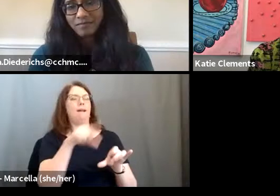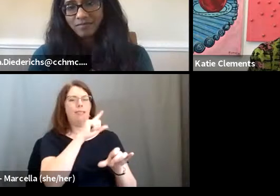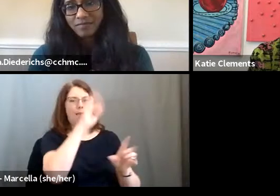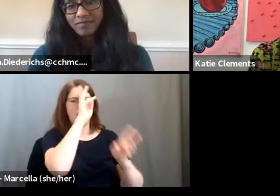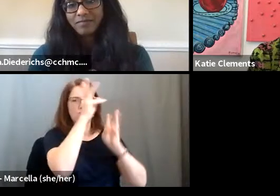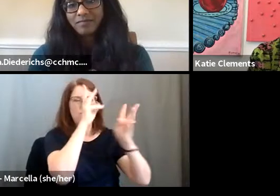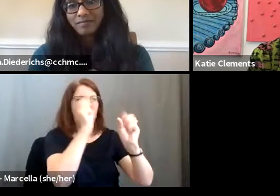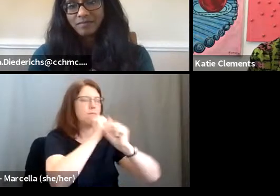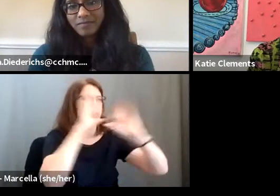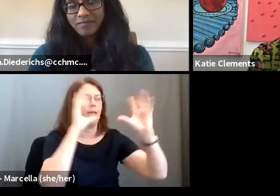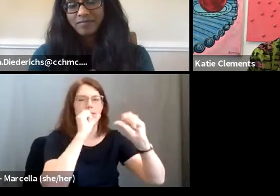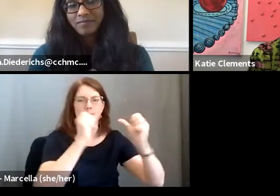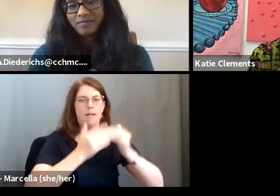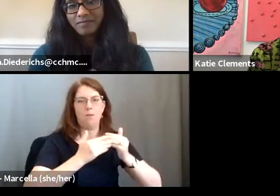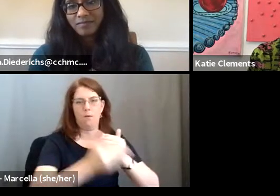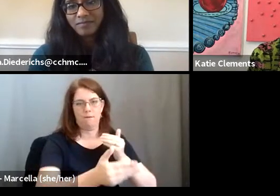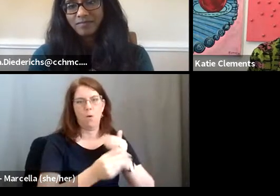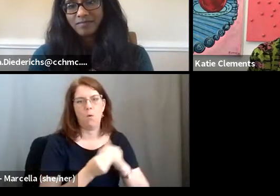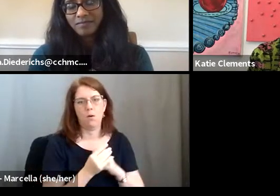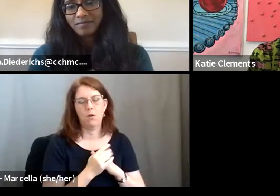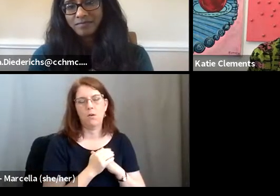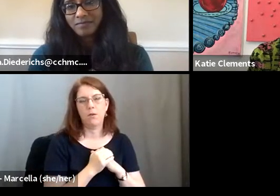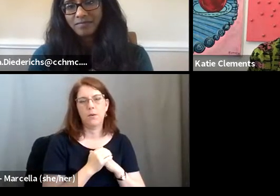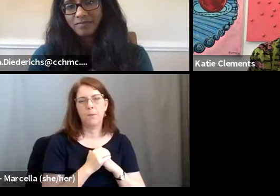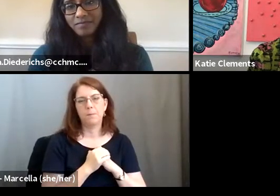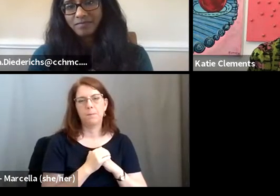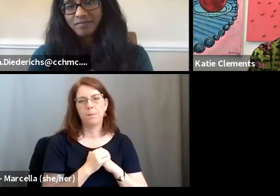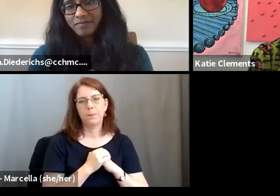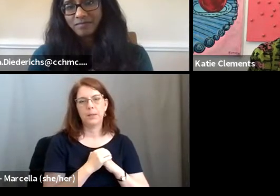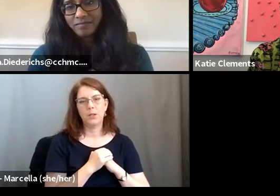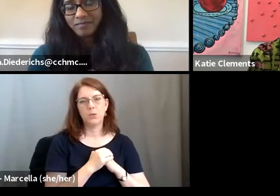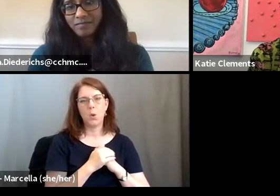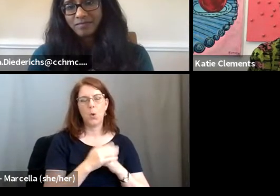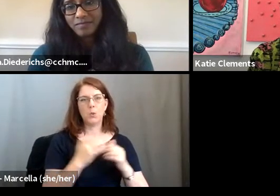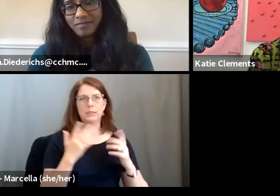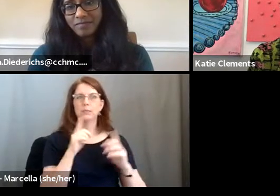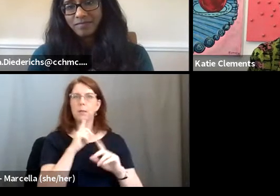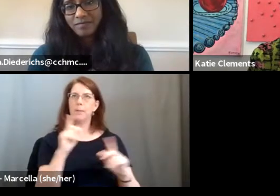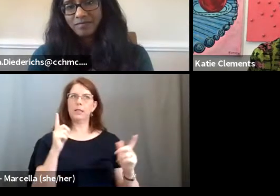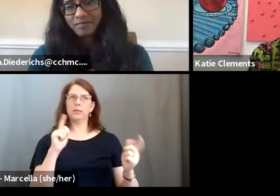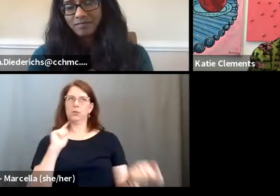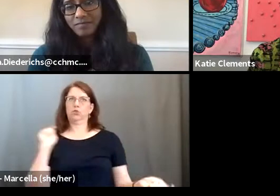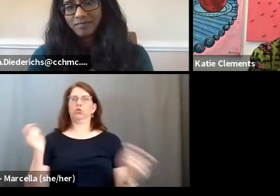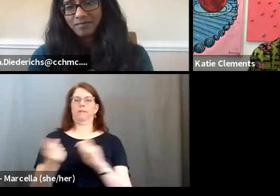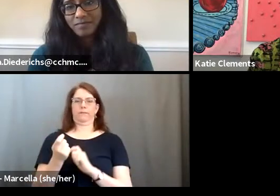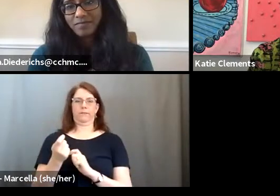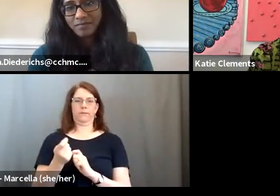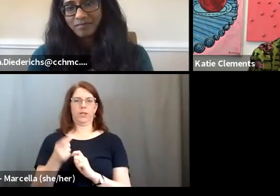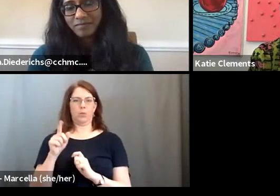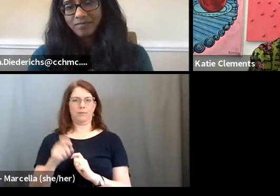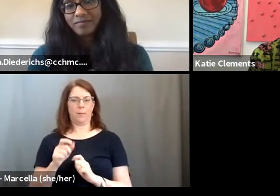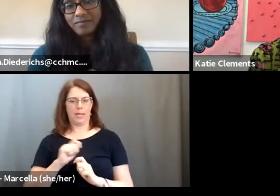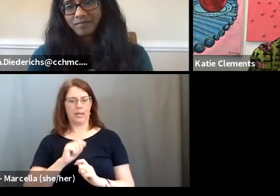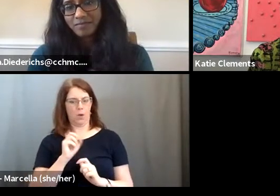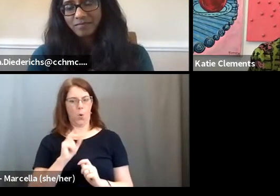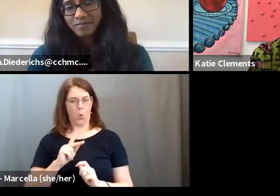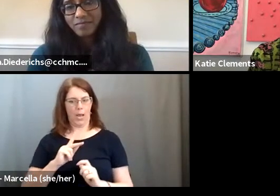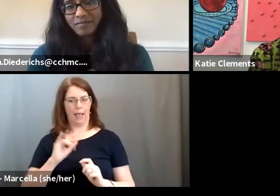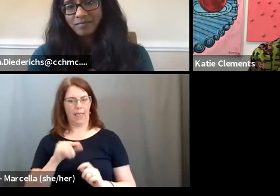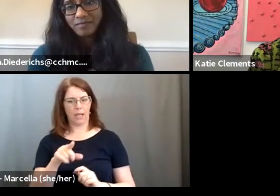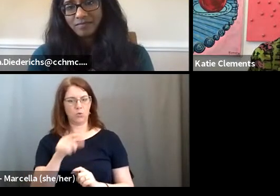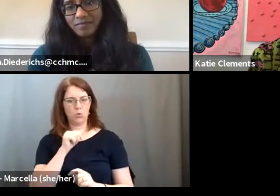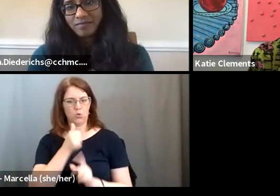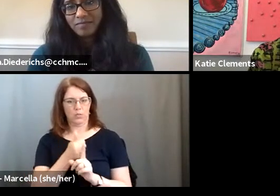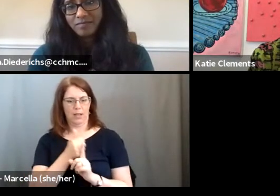amazing going forward. So it is, it's a big shift. Um, and you have to be okay that you're not designing every day,